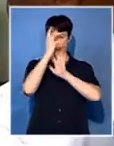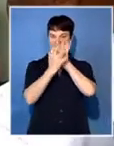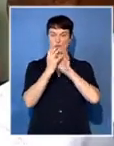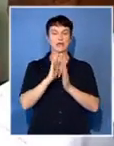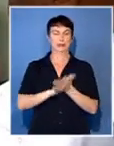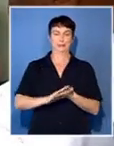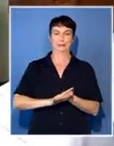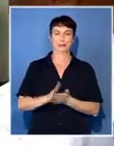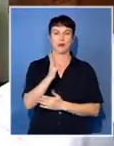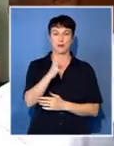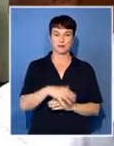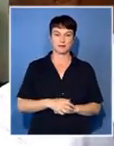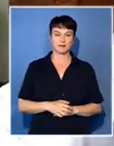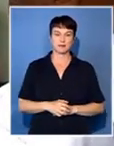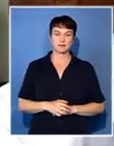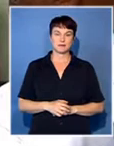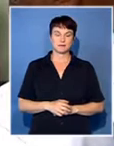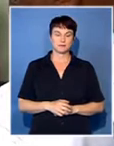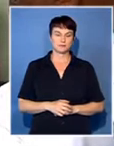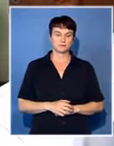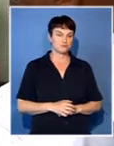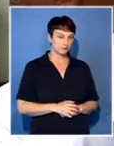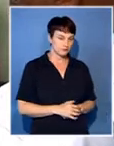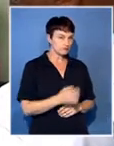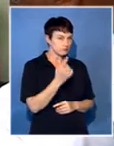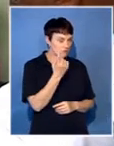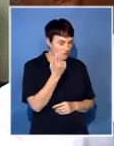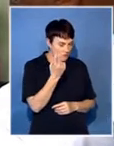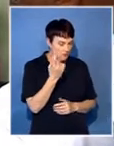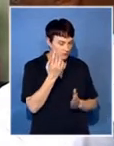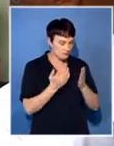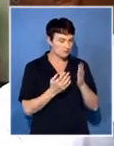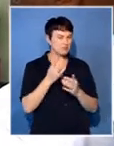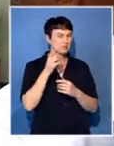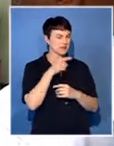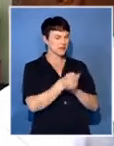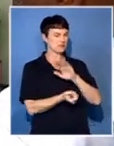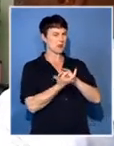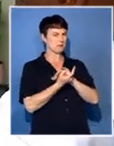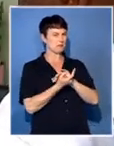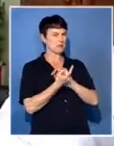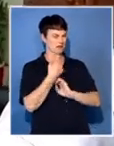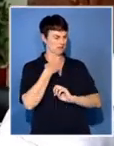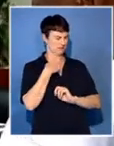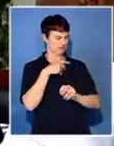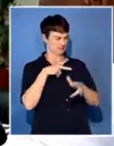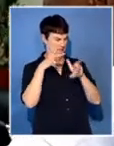let me also was something that they raised which perhaps you may be able to answer because it speaks to